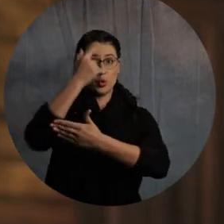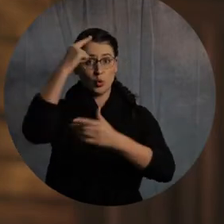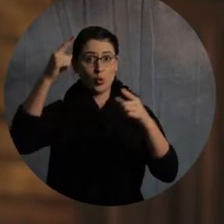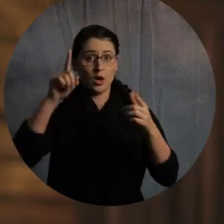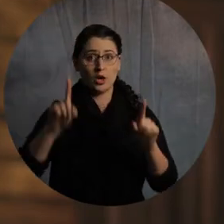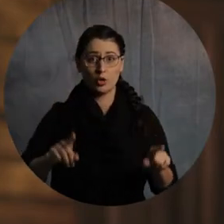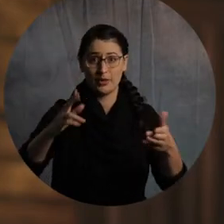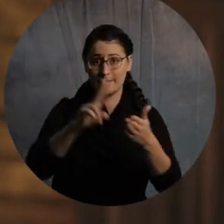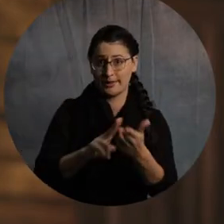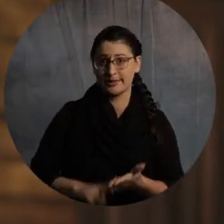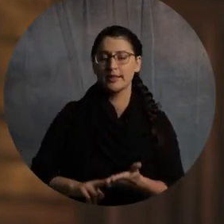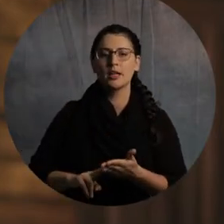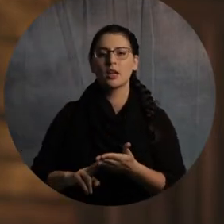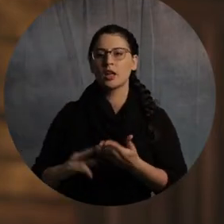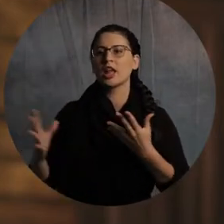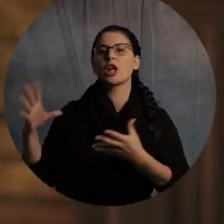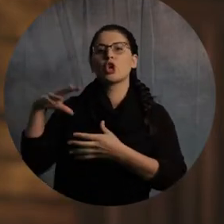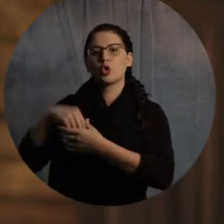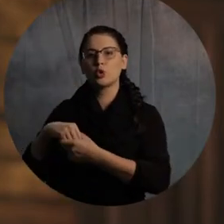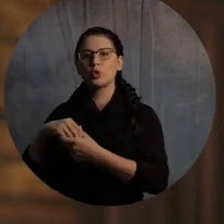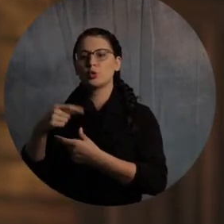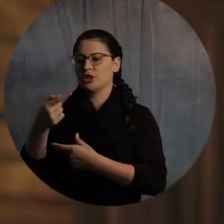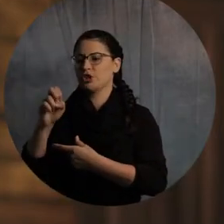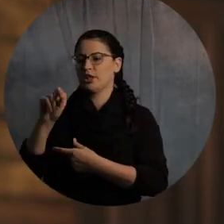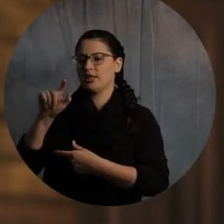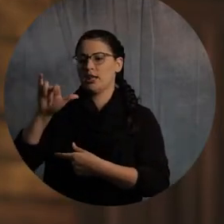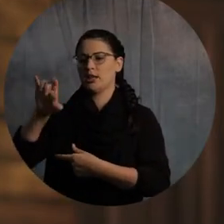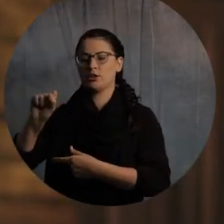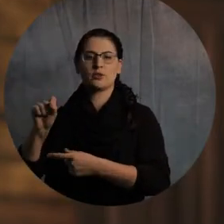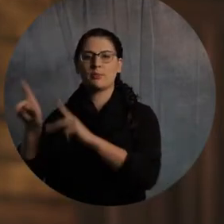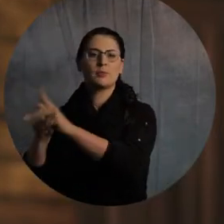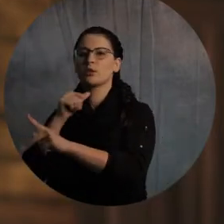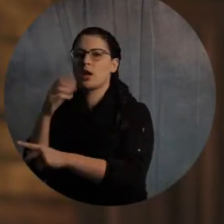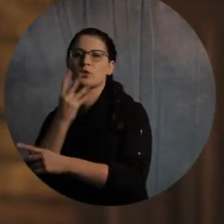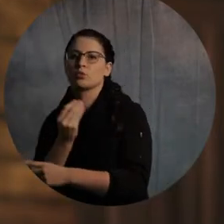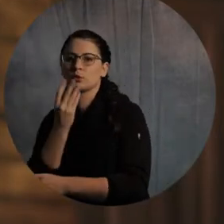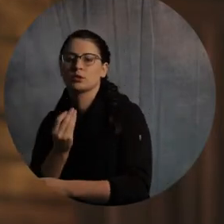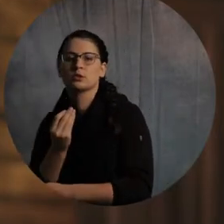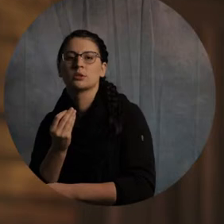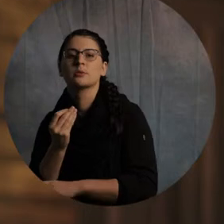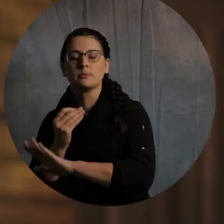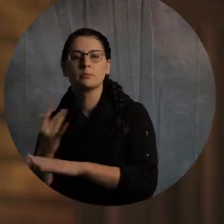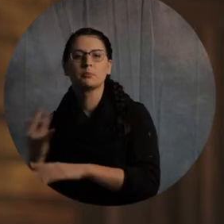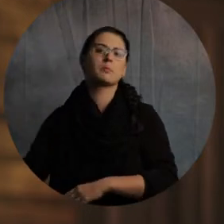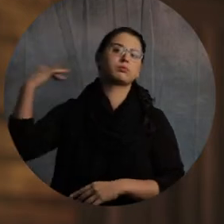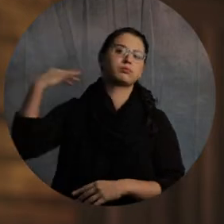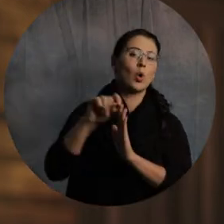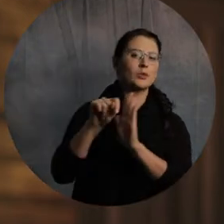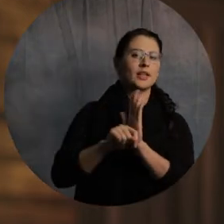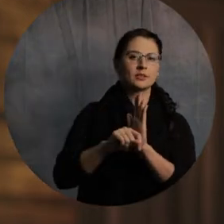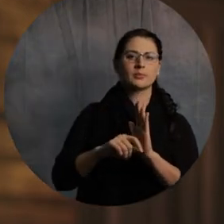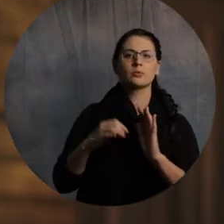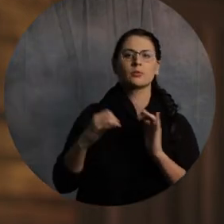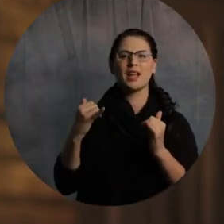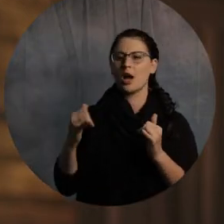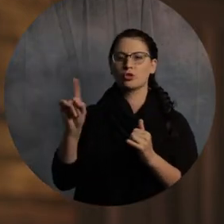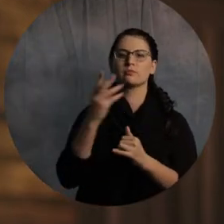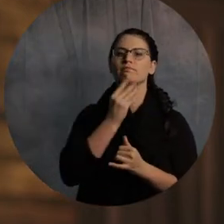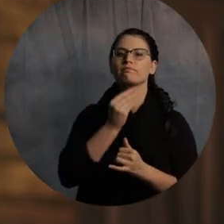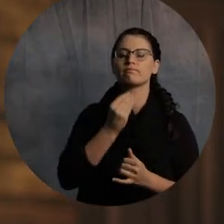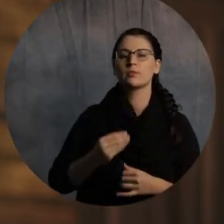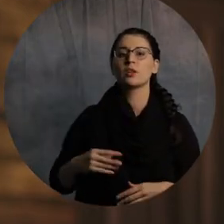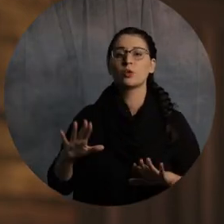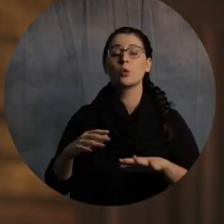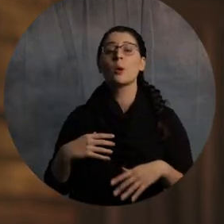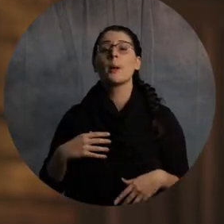who are not Jewish, being brought into the household of God. But we already see that imagery there, this marital imagery. So, he goes on to verse 33. But this